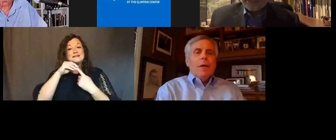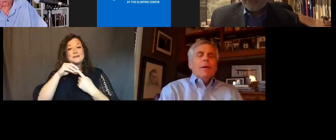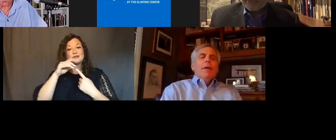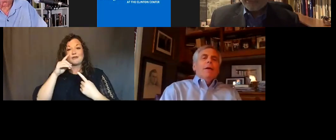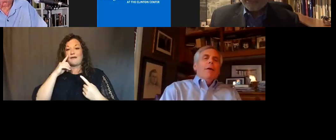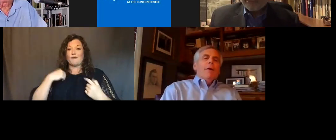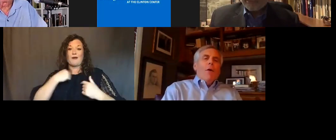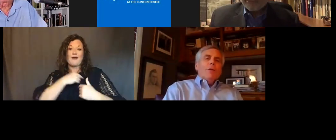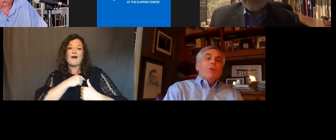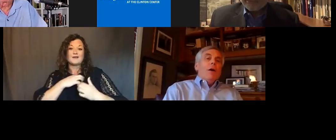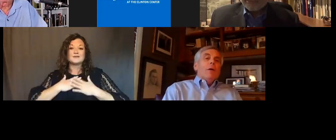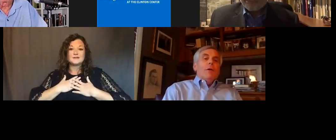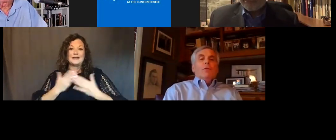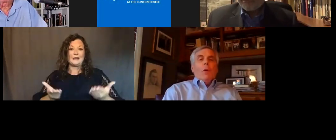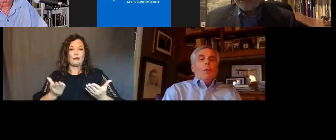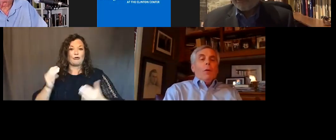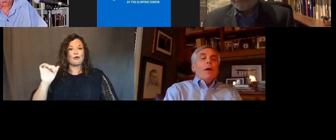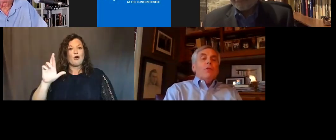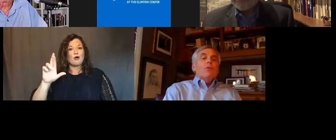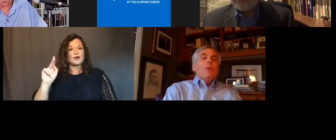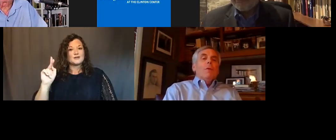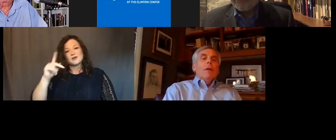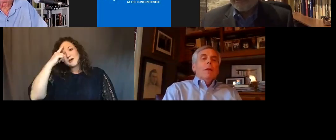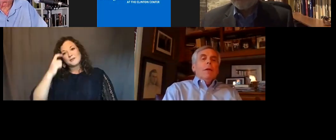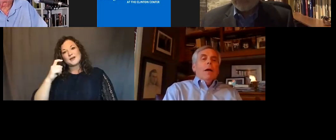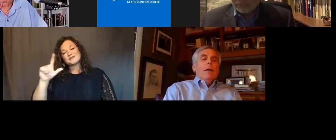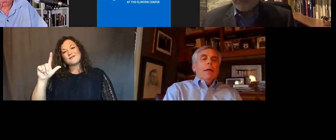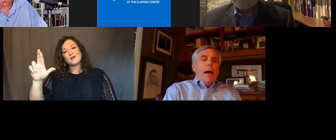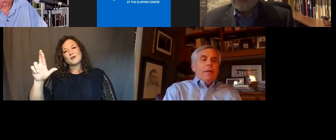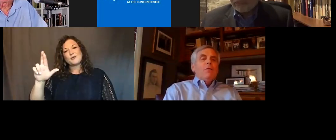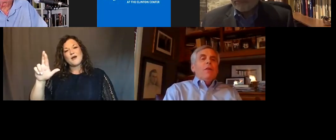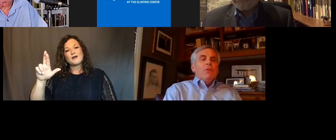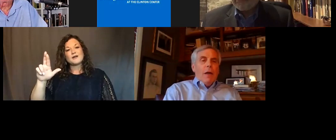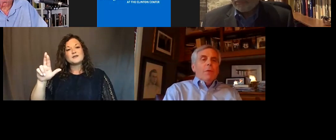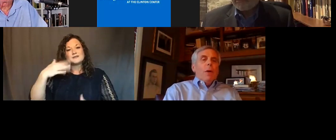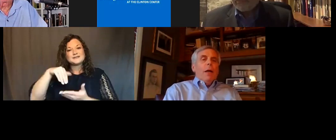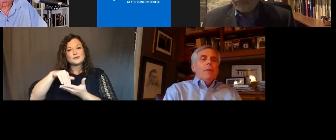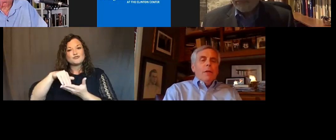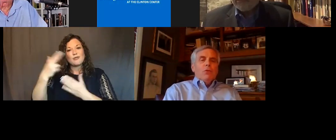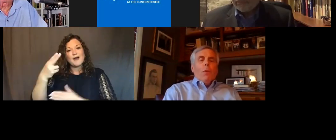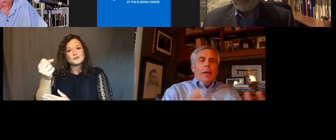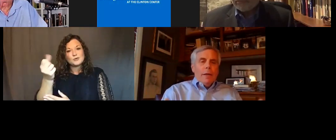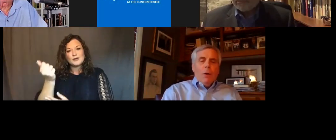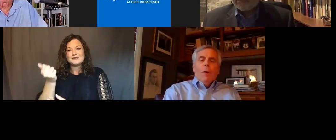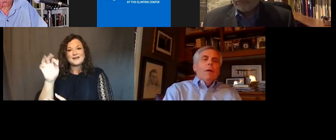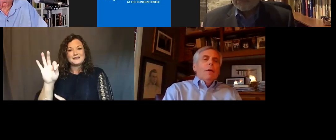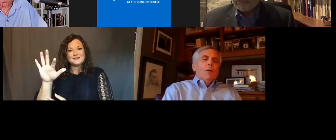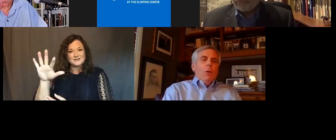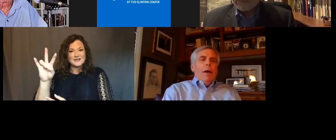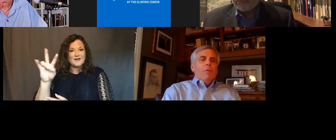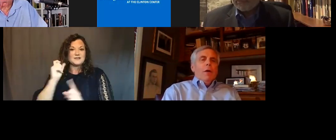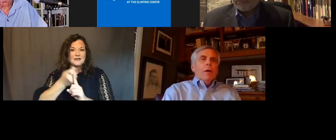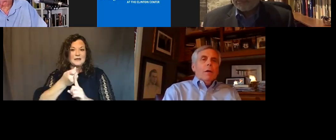us here in Arkansas because of the role Little Rock Central in 1957 played in that story. And I know